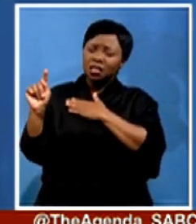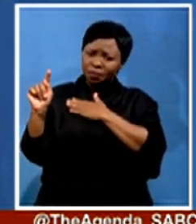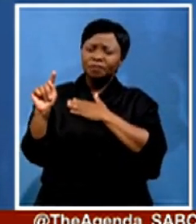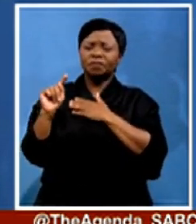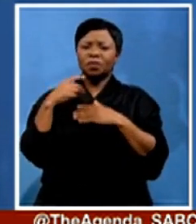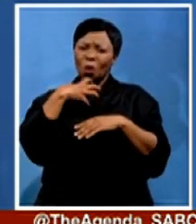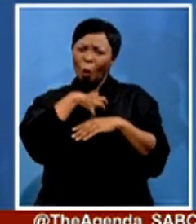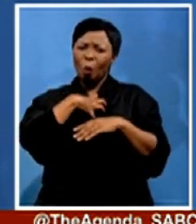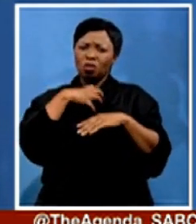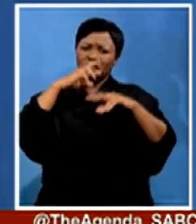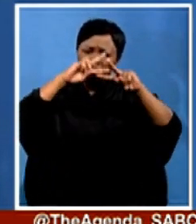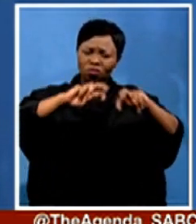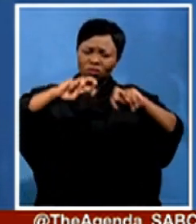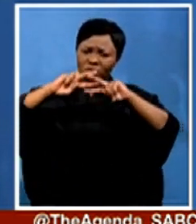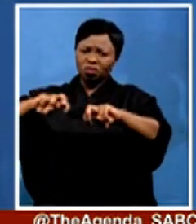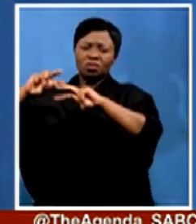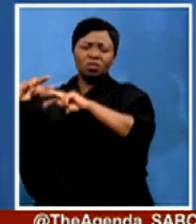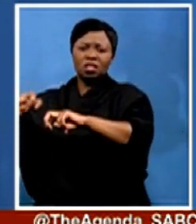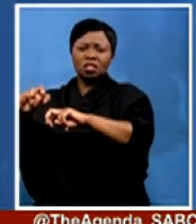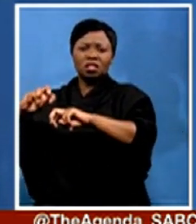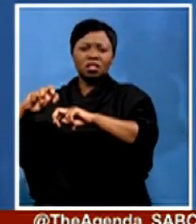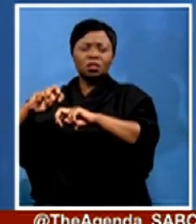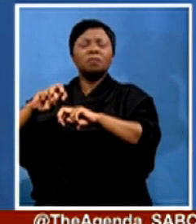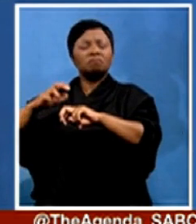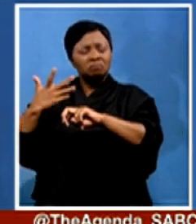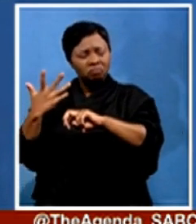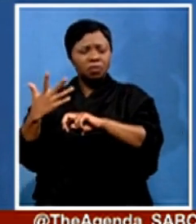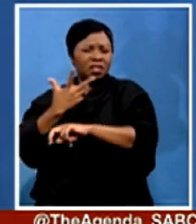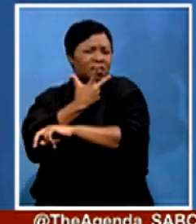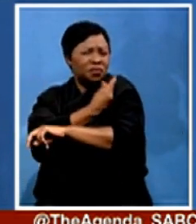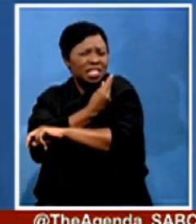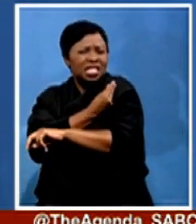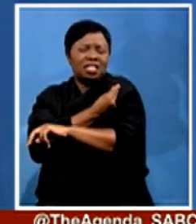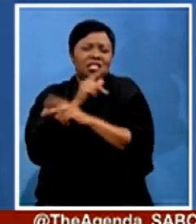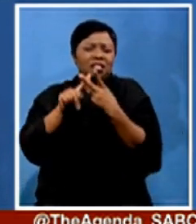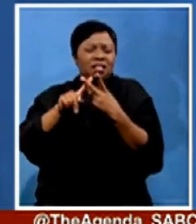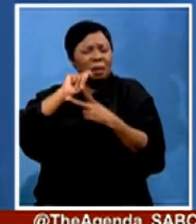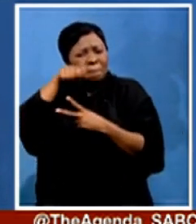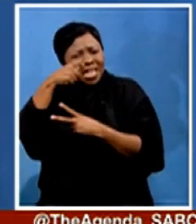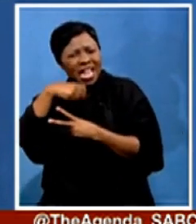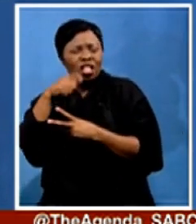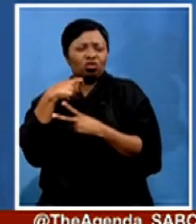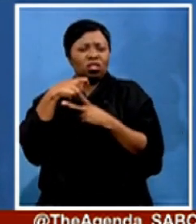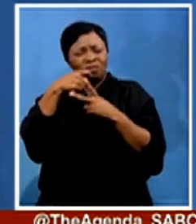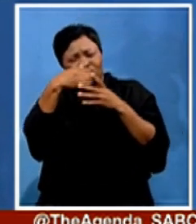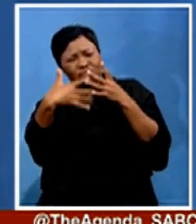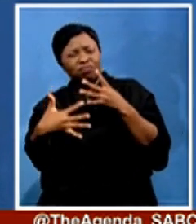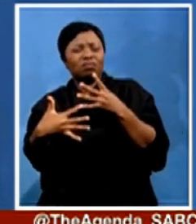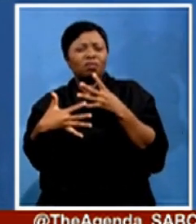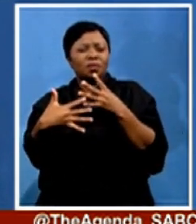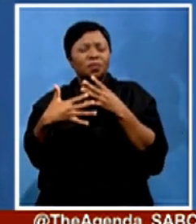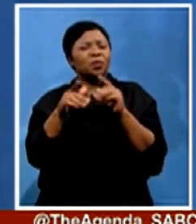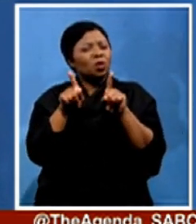will bring about vaccinations, medication, even to the extent of our own traditional